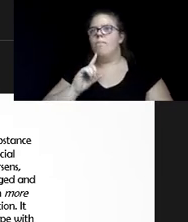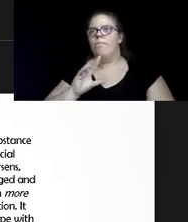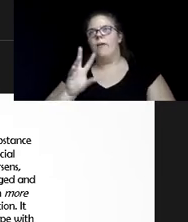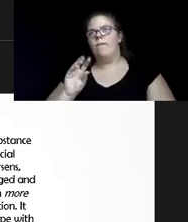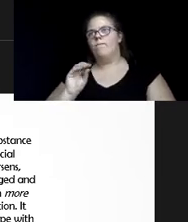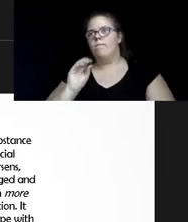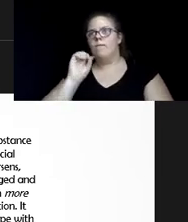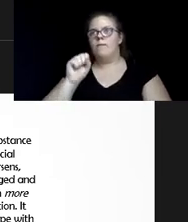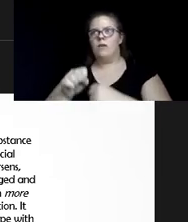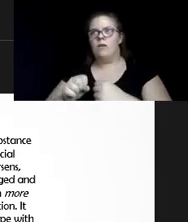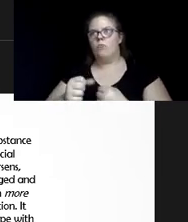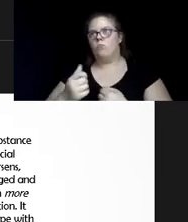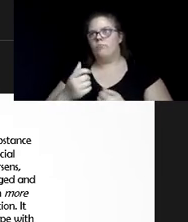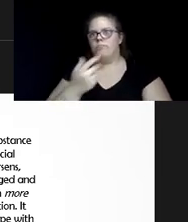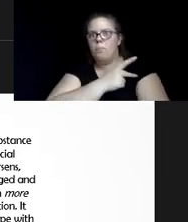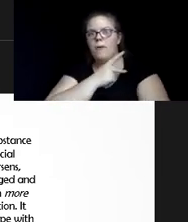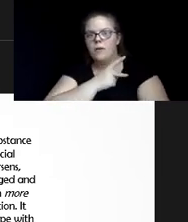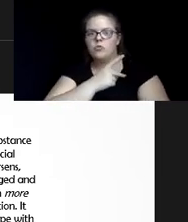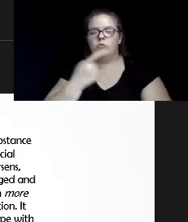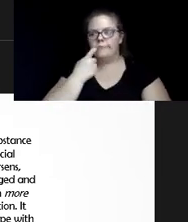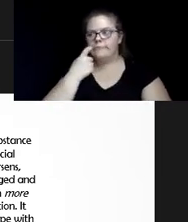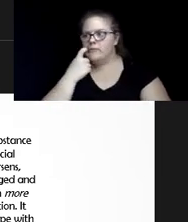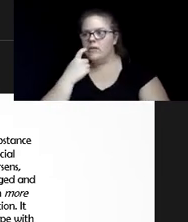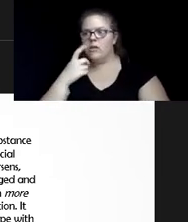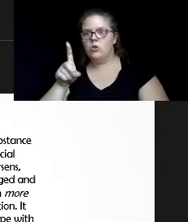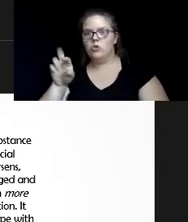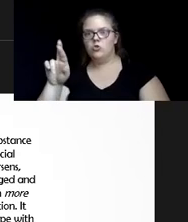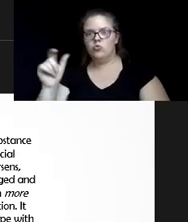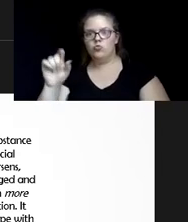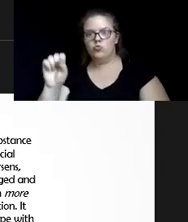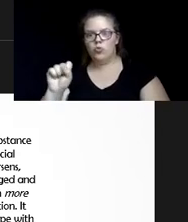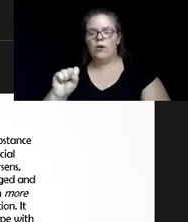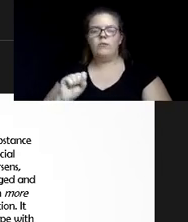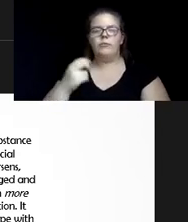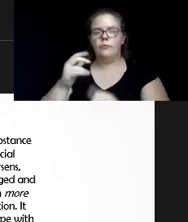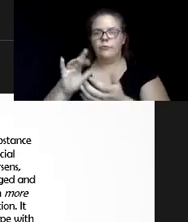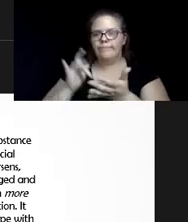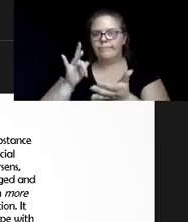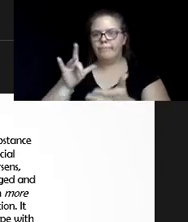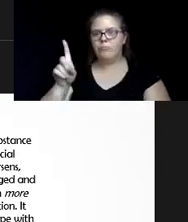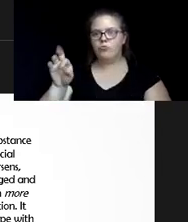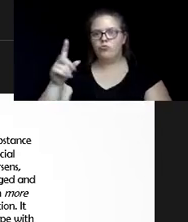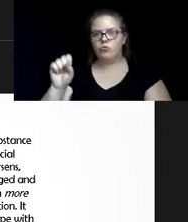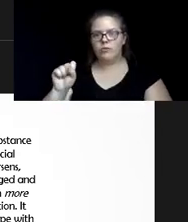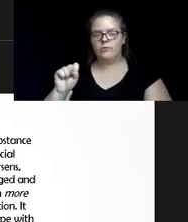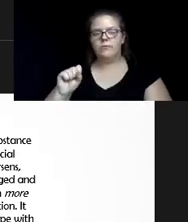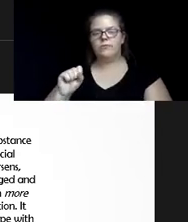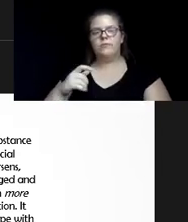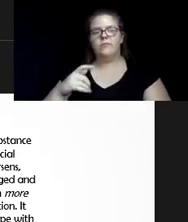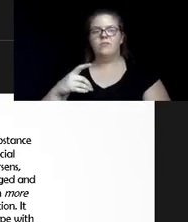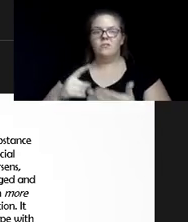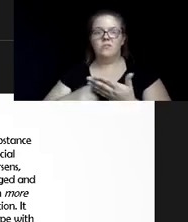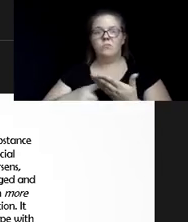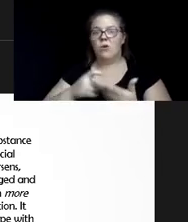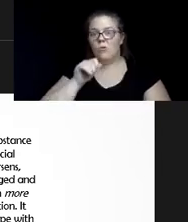doing drugs or is addicted to drugs. Or sometimes you feel, some people actually, sometimes, because even the families,